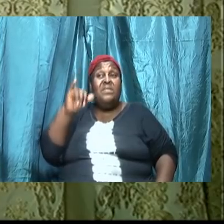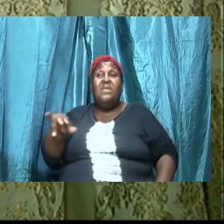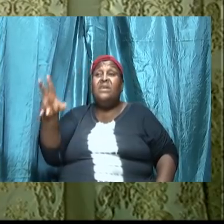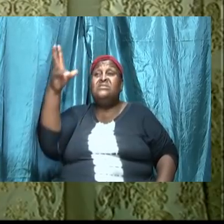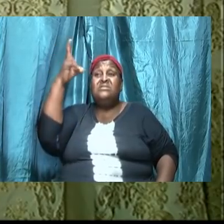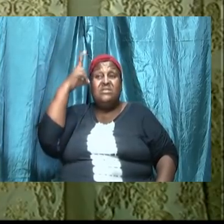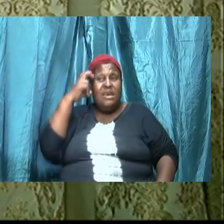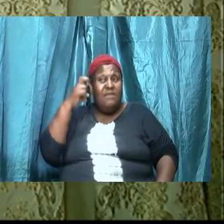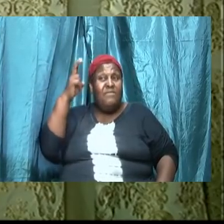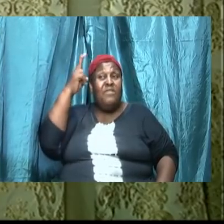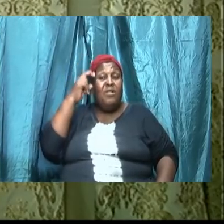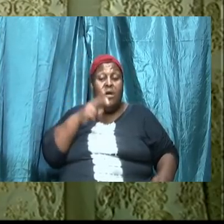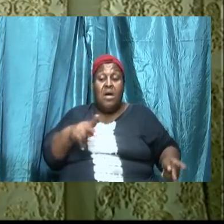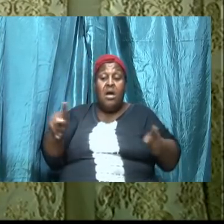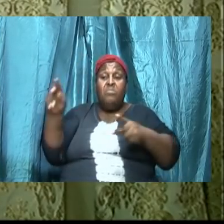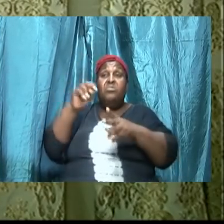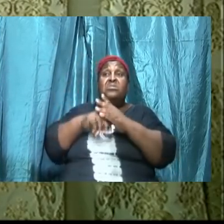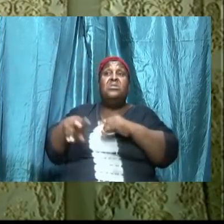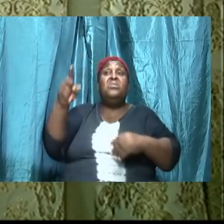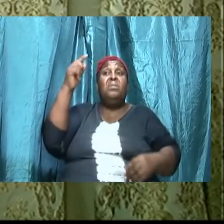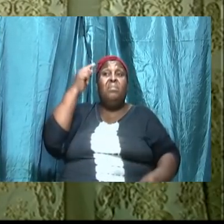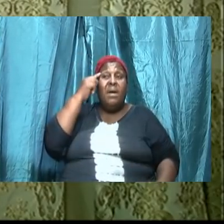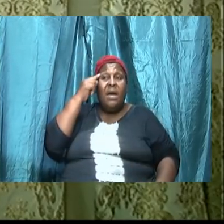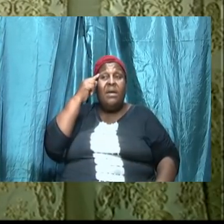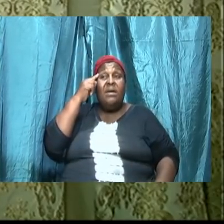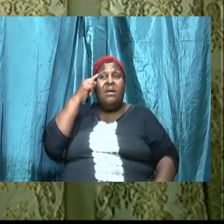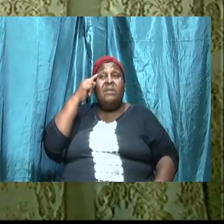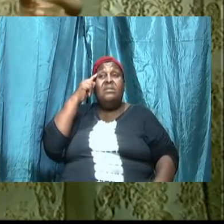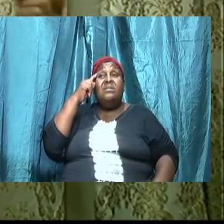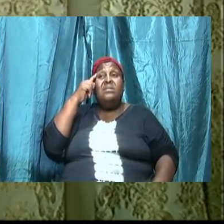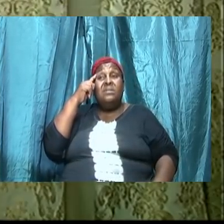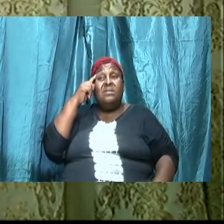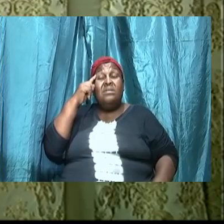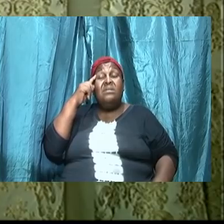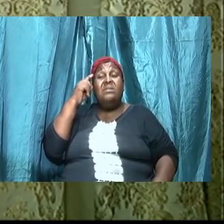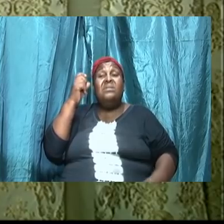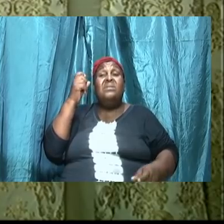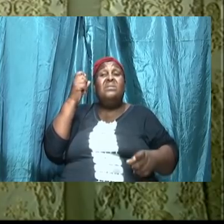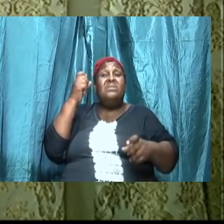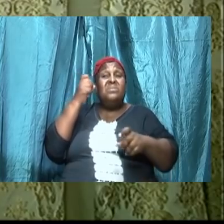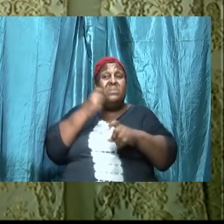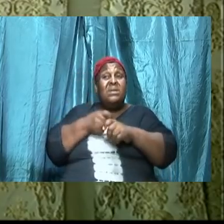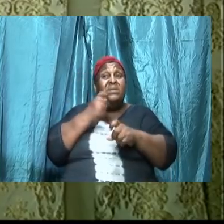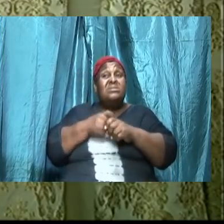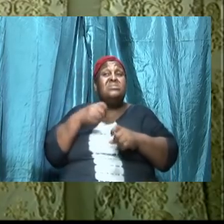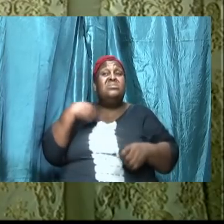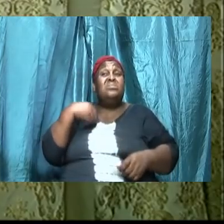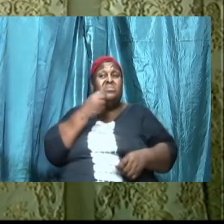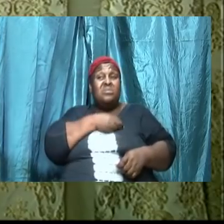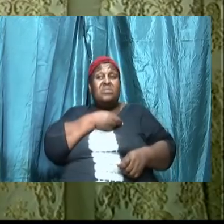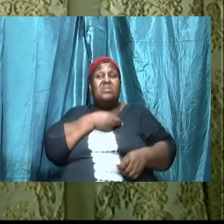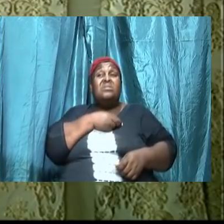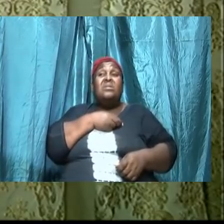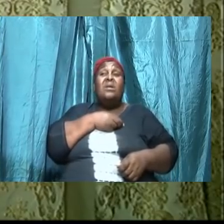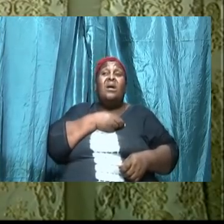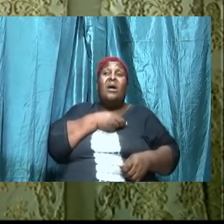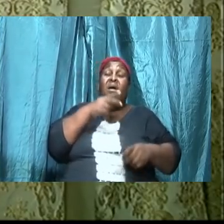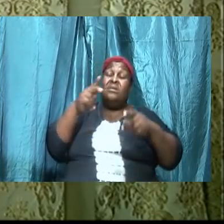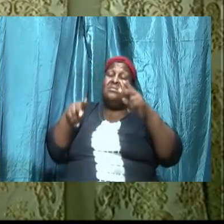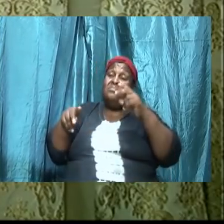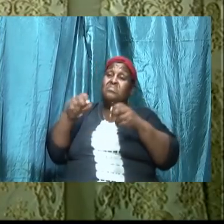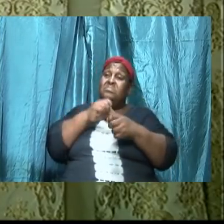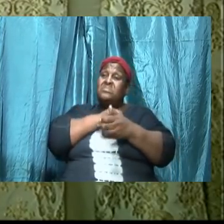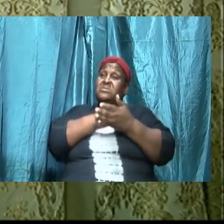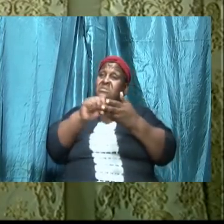injects into our minds just to test us and to see if we hug it up and guess what saints hug it up